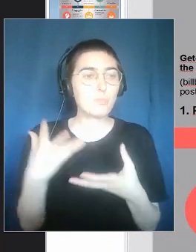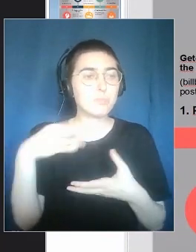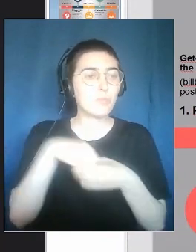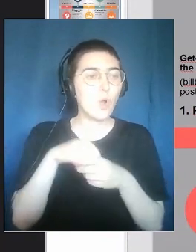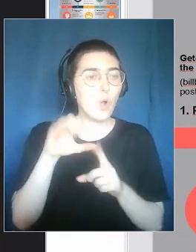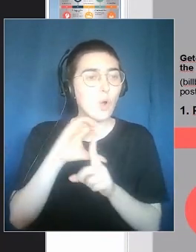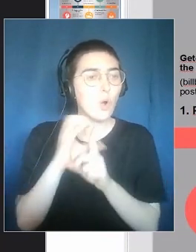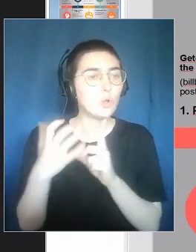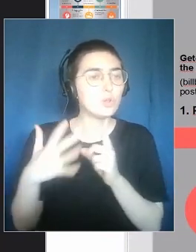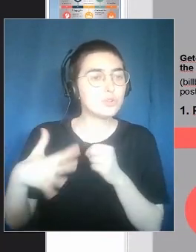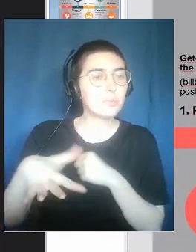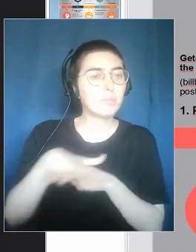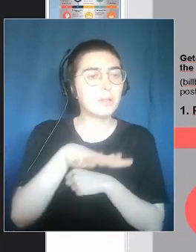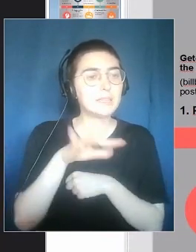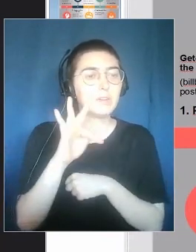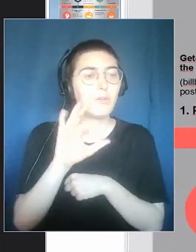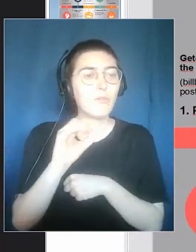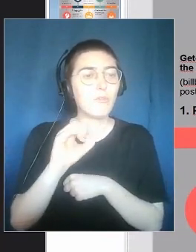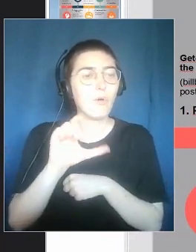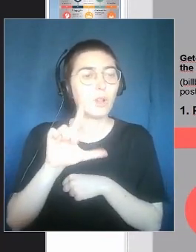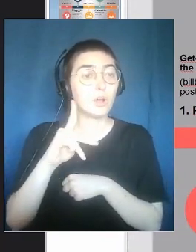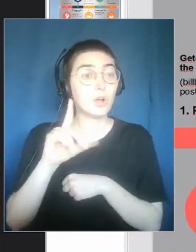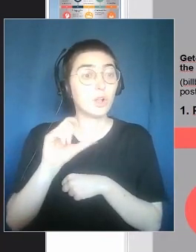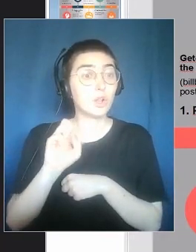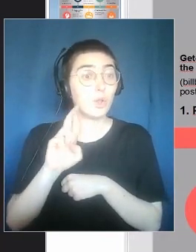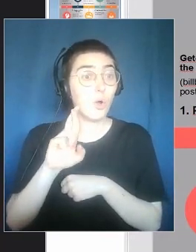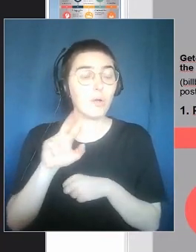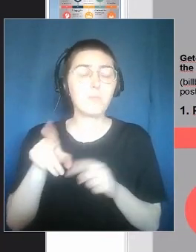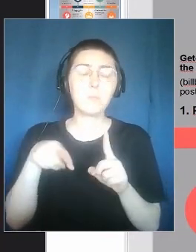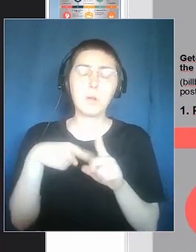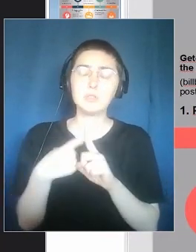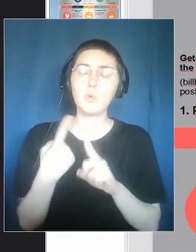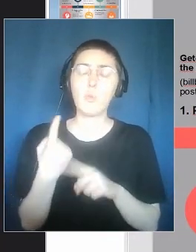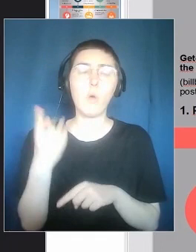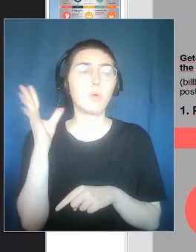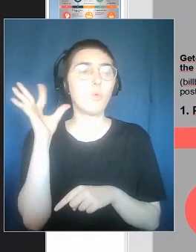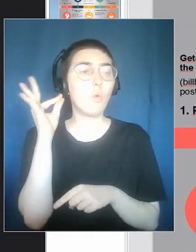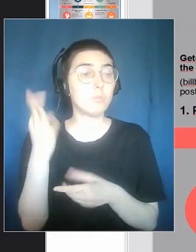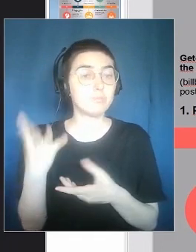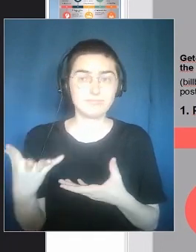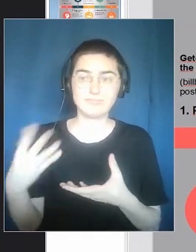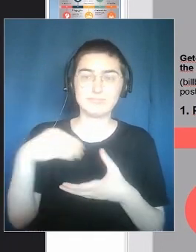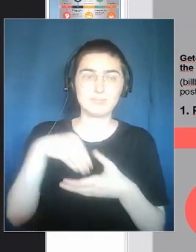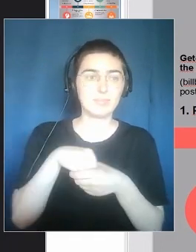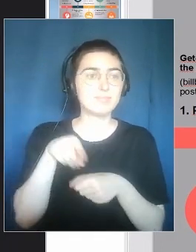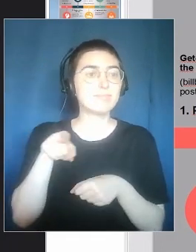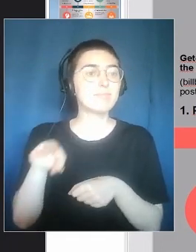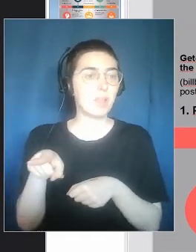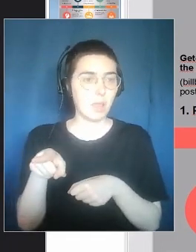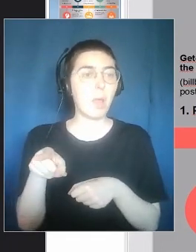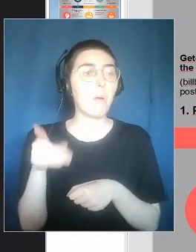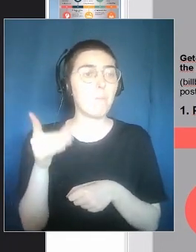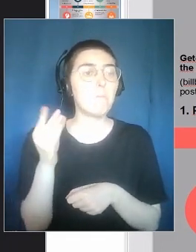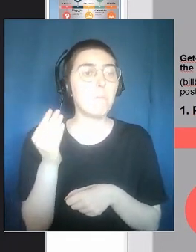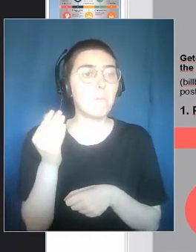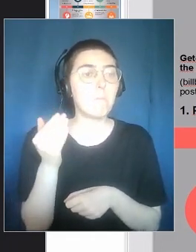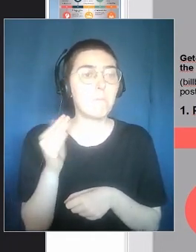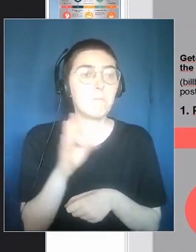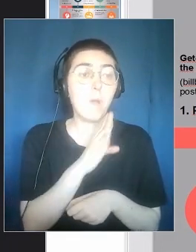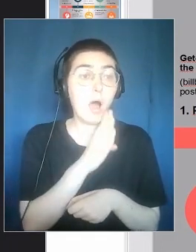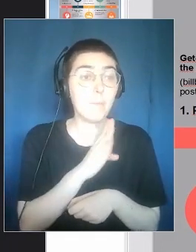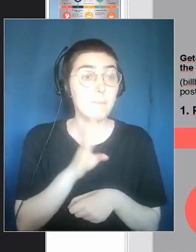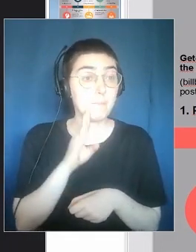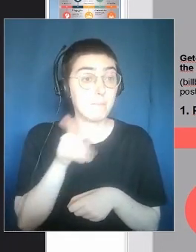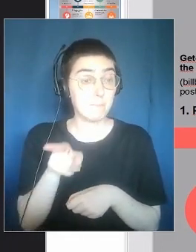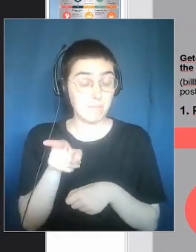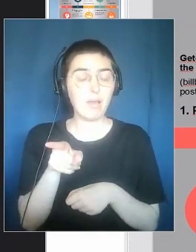groups. There was an old lady who lived there, another